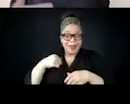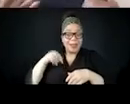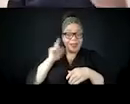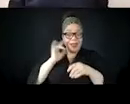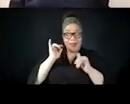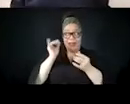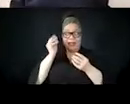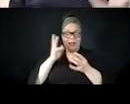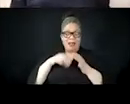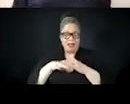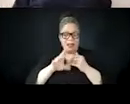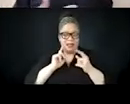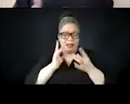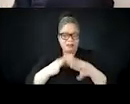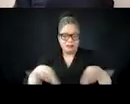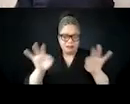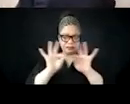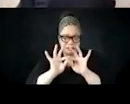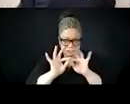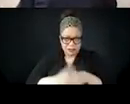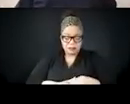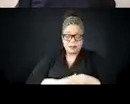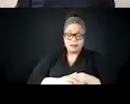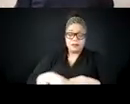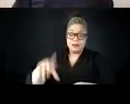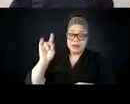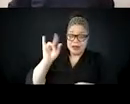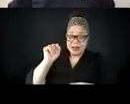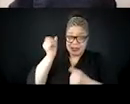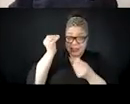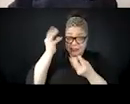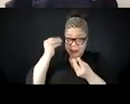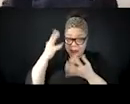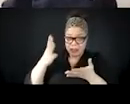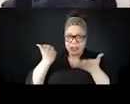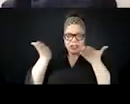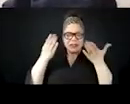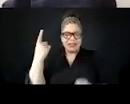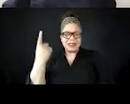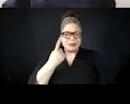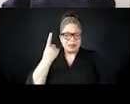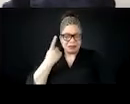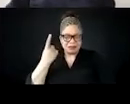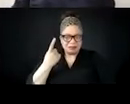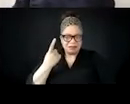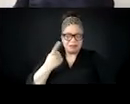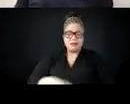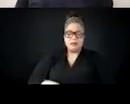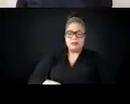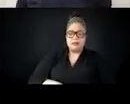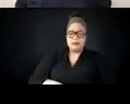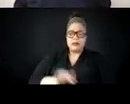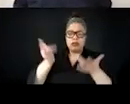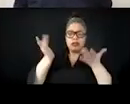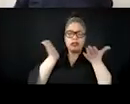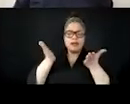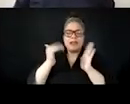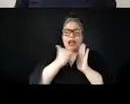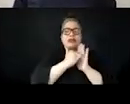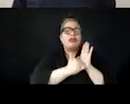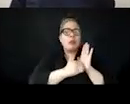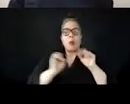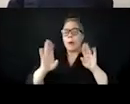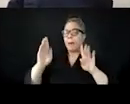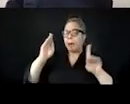agenda or a person or whatever it may be. Right. So it's important to keep that in mind. Um, and then racialized